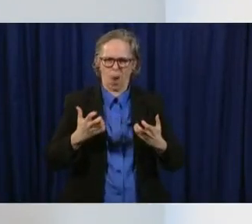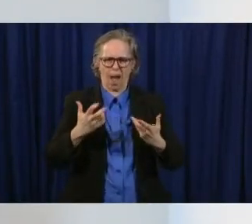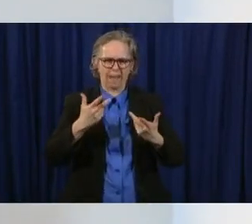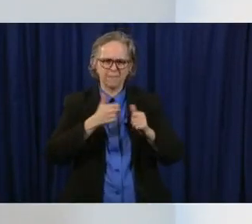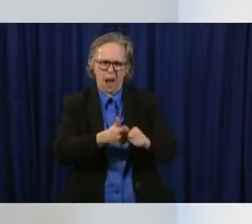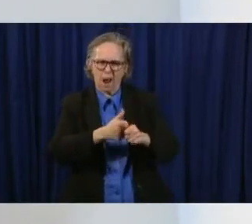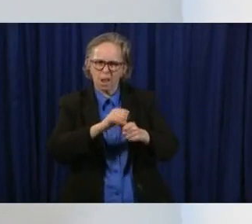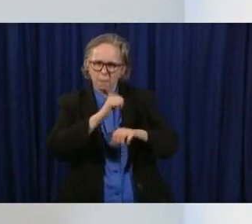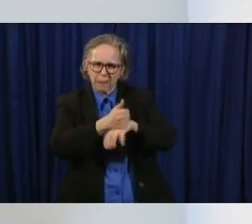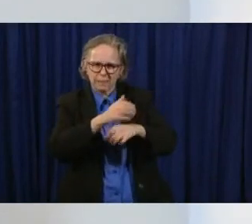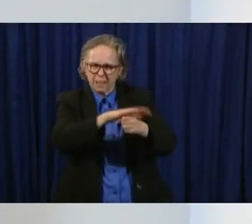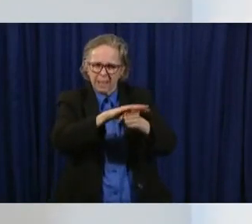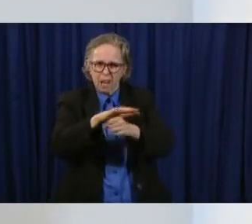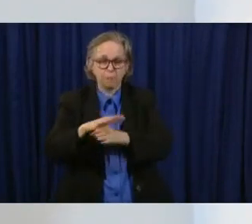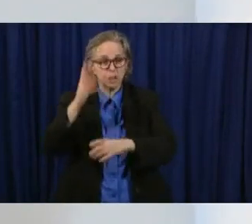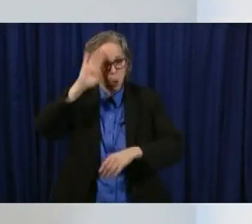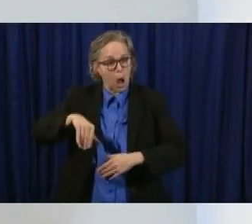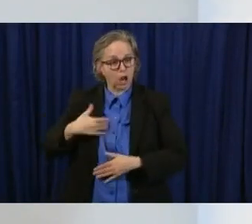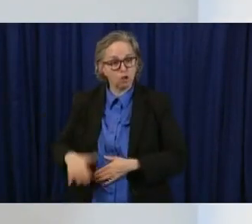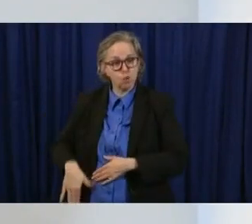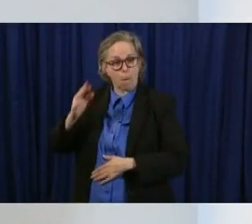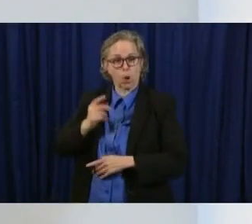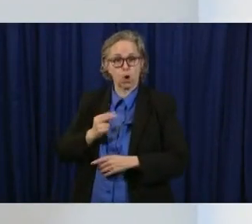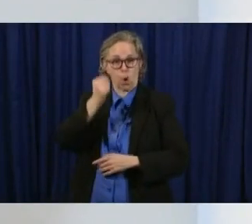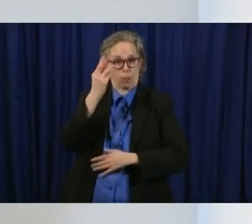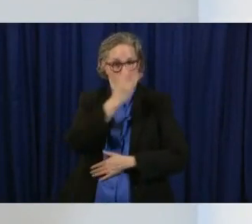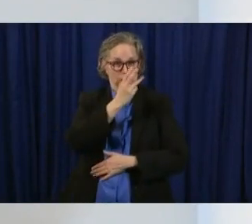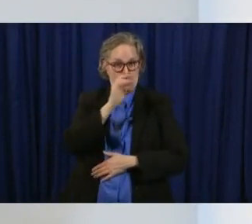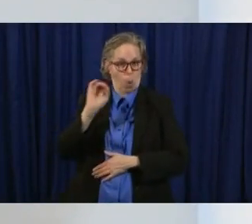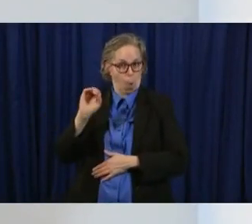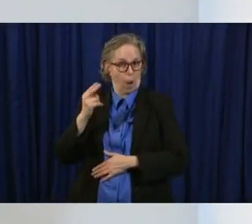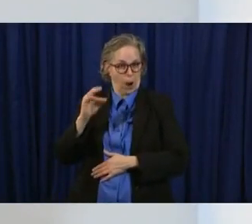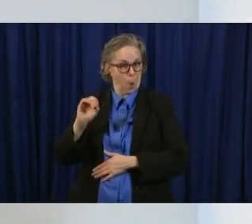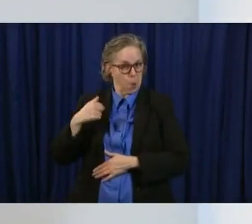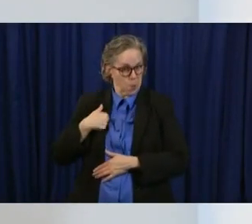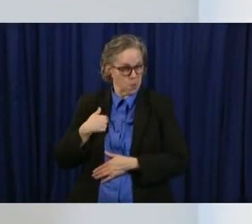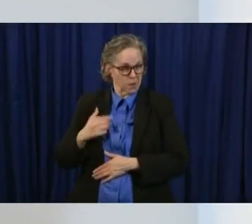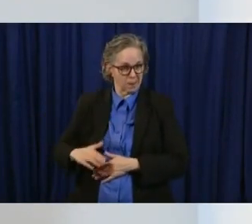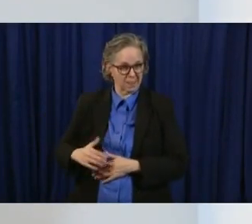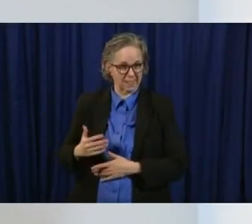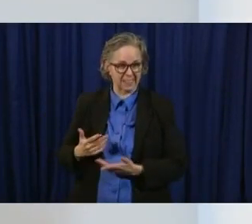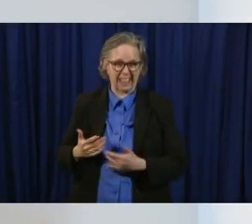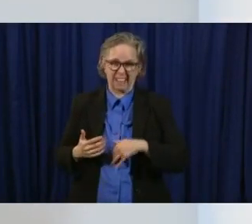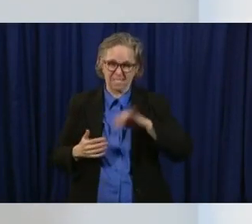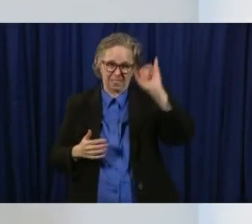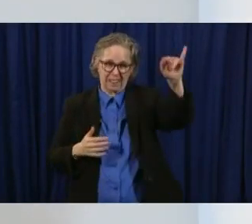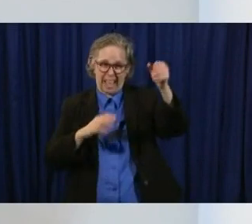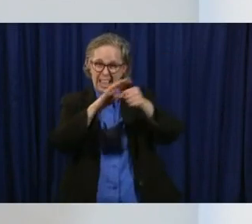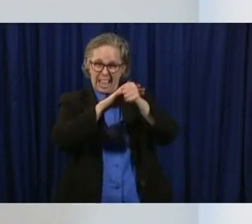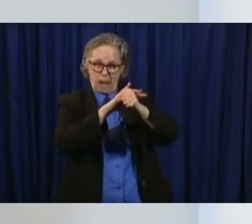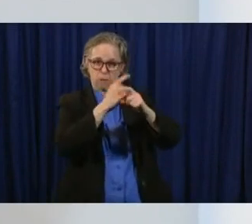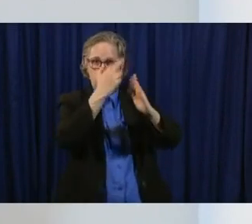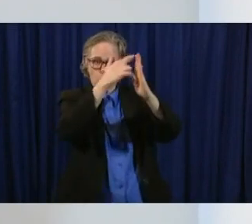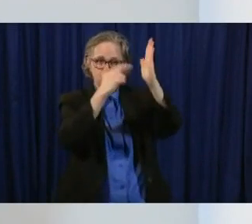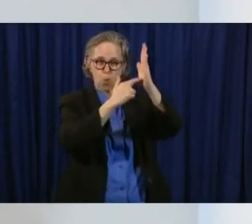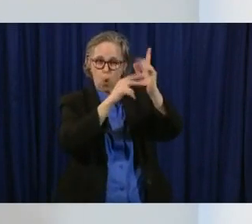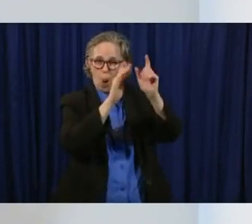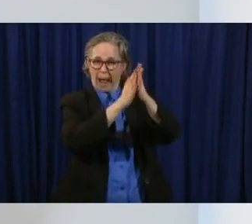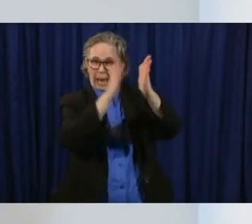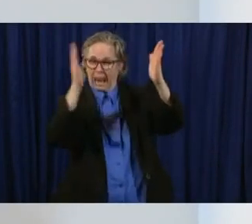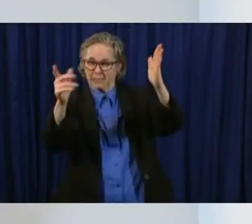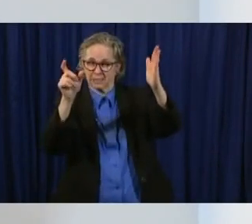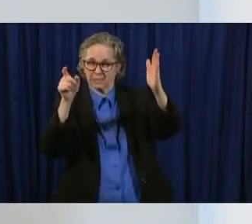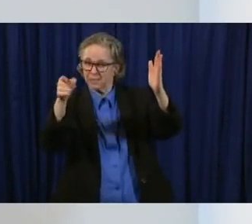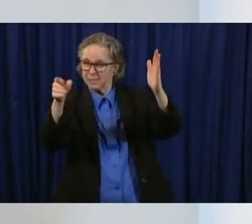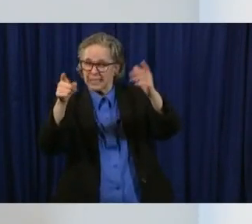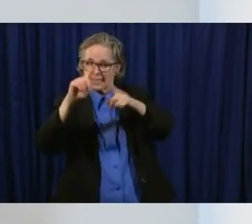ohio if you have one if you have one standard in one of the surrounding counties and a different one in lucas county where toledo is you're just